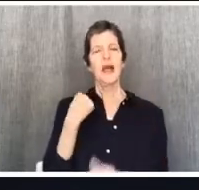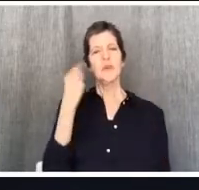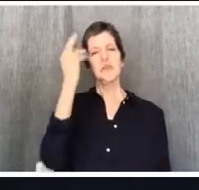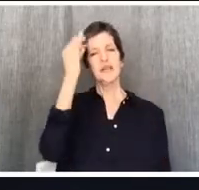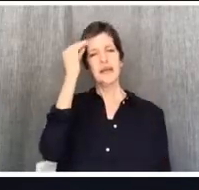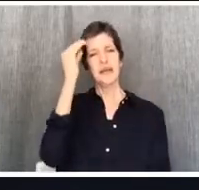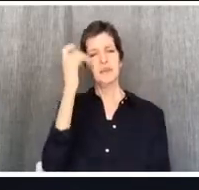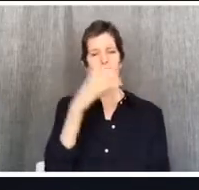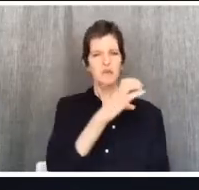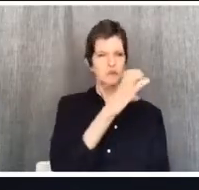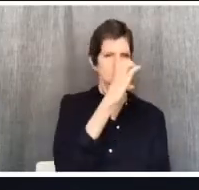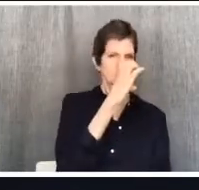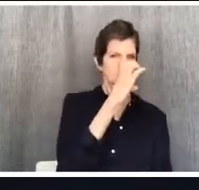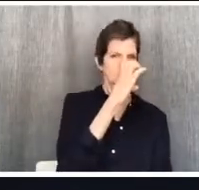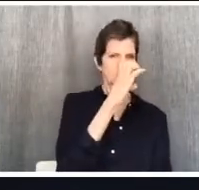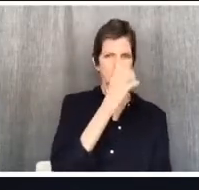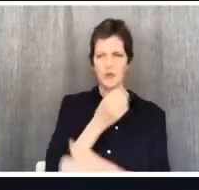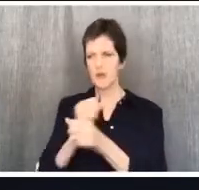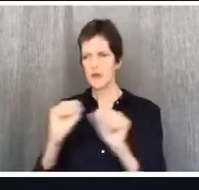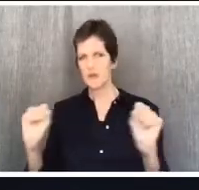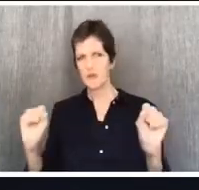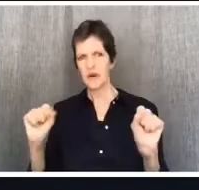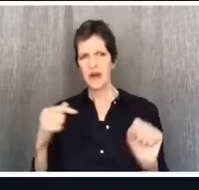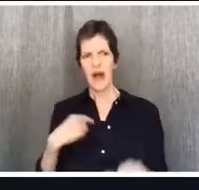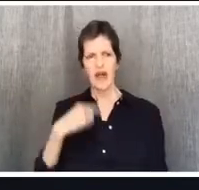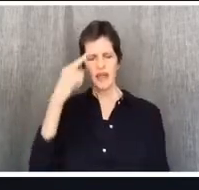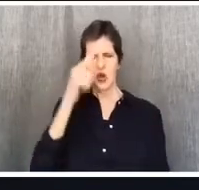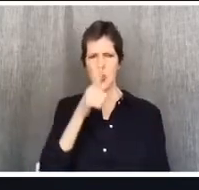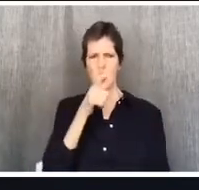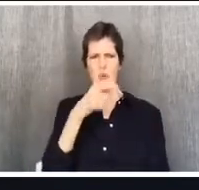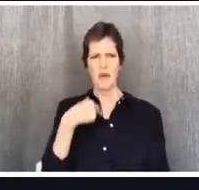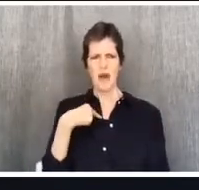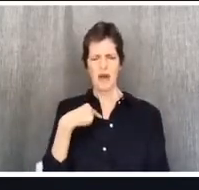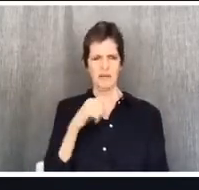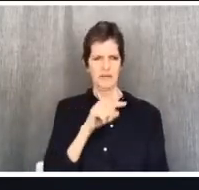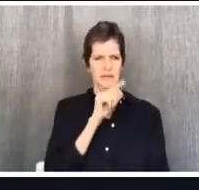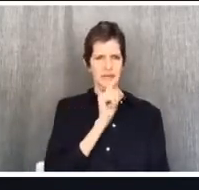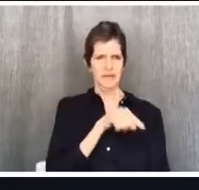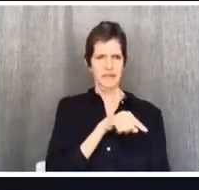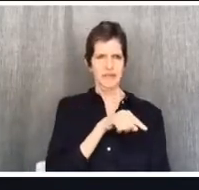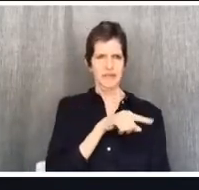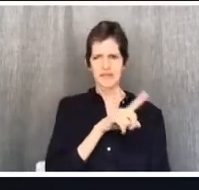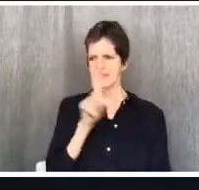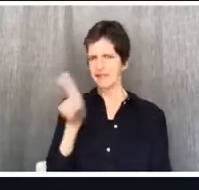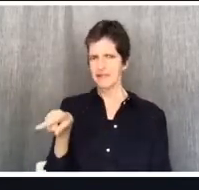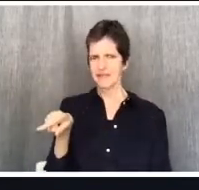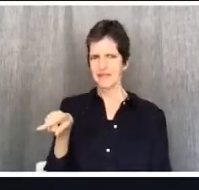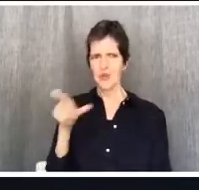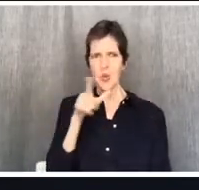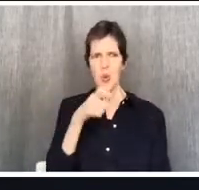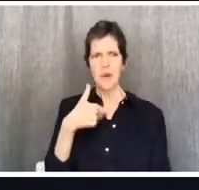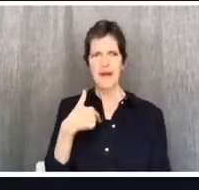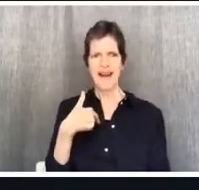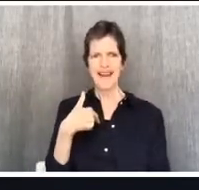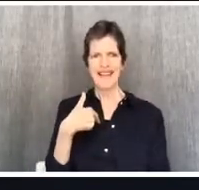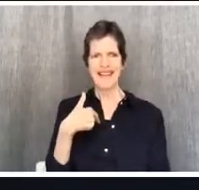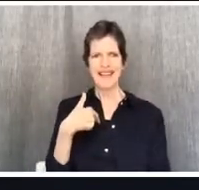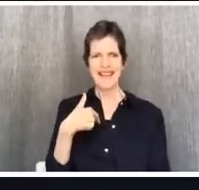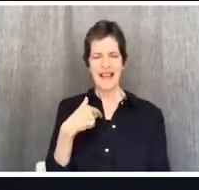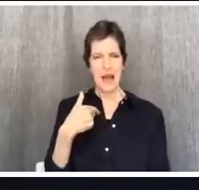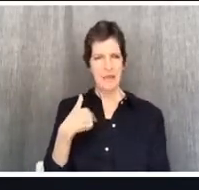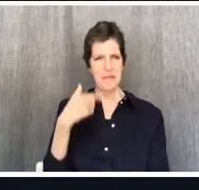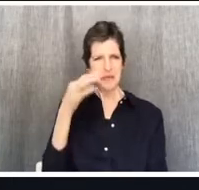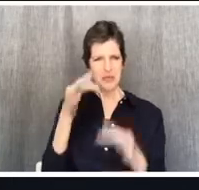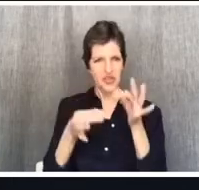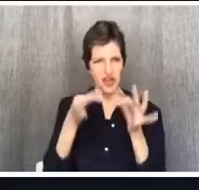the libertine, I'm like, which one am I? Am I the legalist? Do I not assume that I have freedom? Am I a little bit judgmental? Am